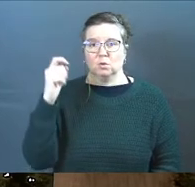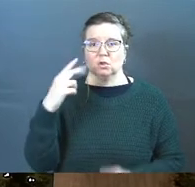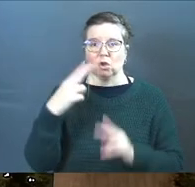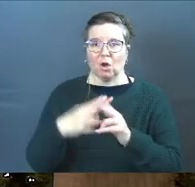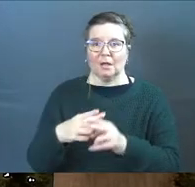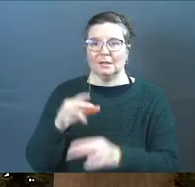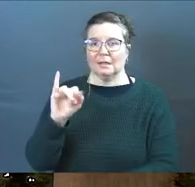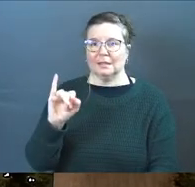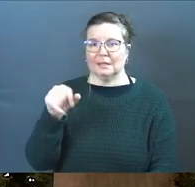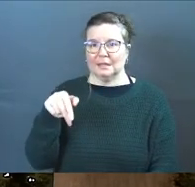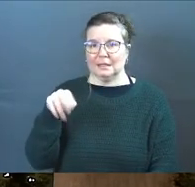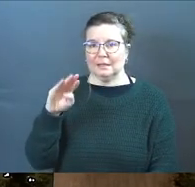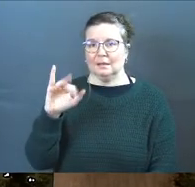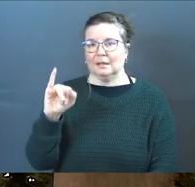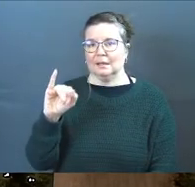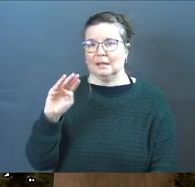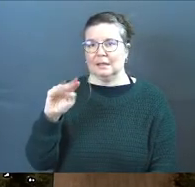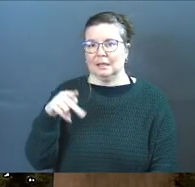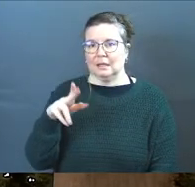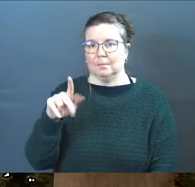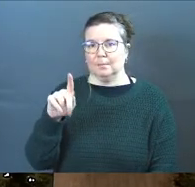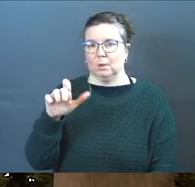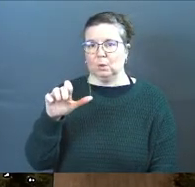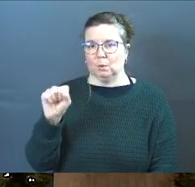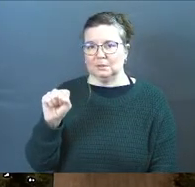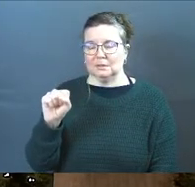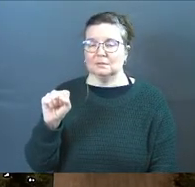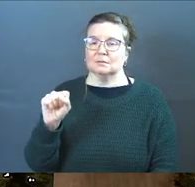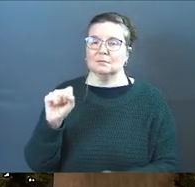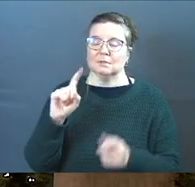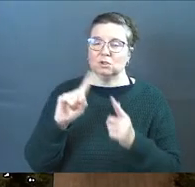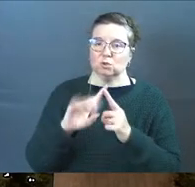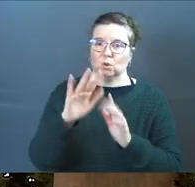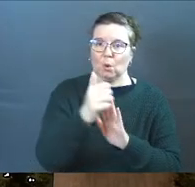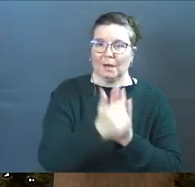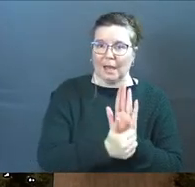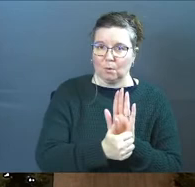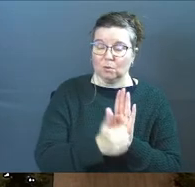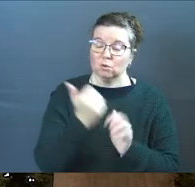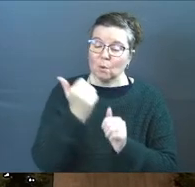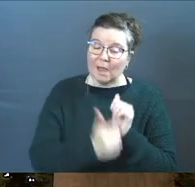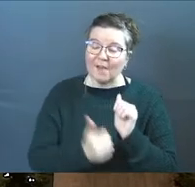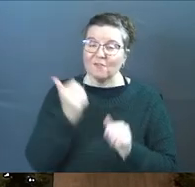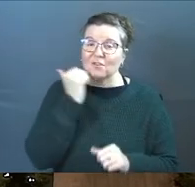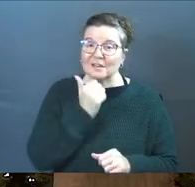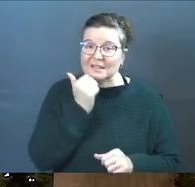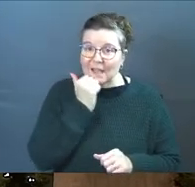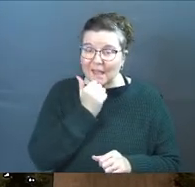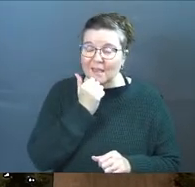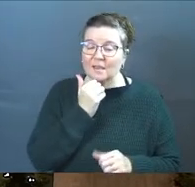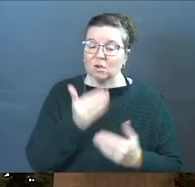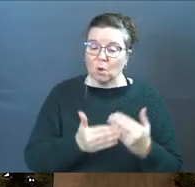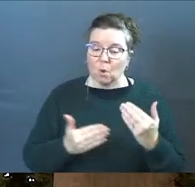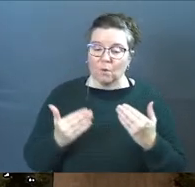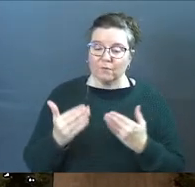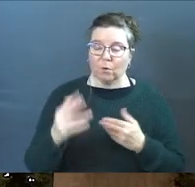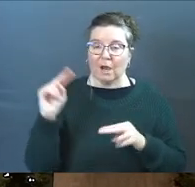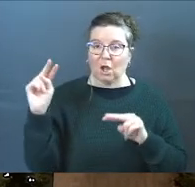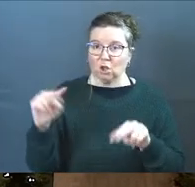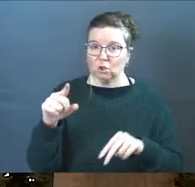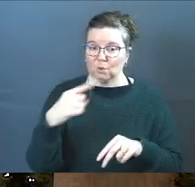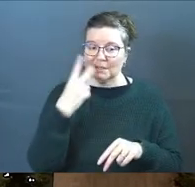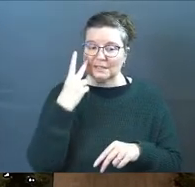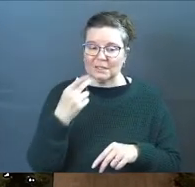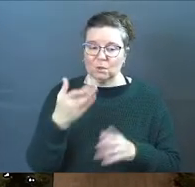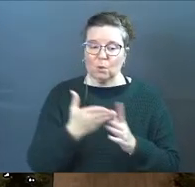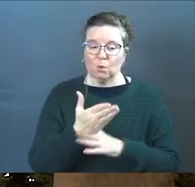righteousness he imputes it he transfers it to your account and so every single day going forward God looks at you